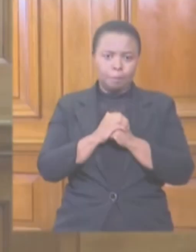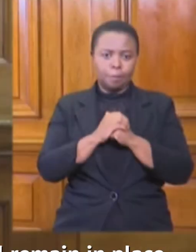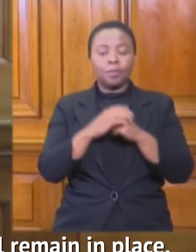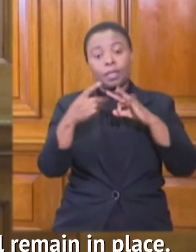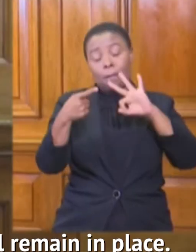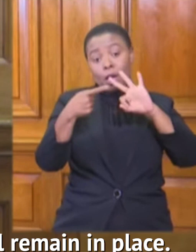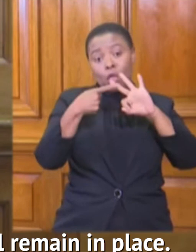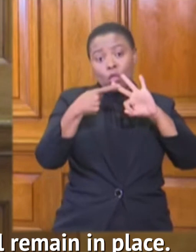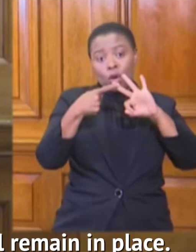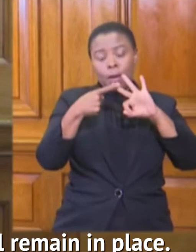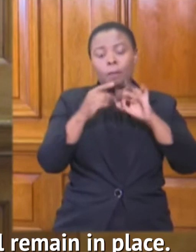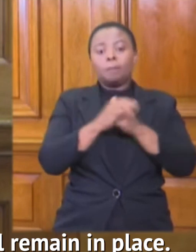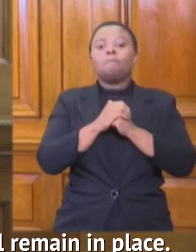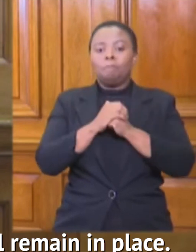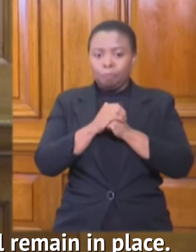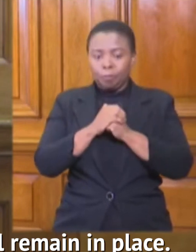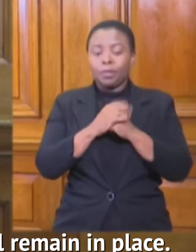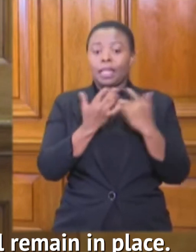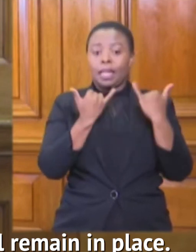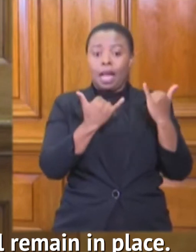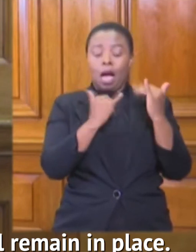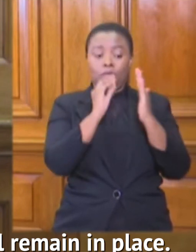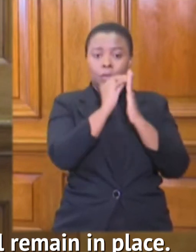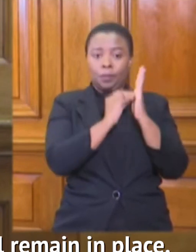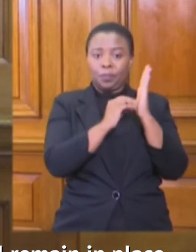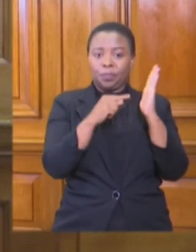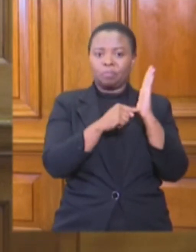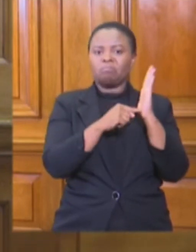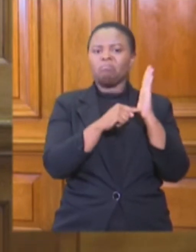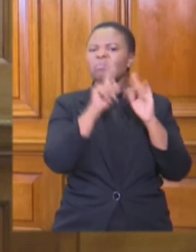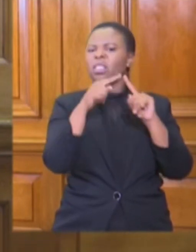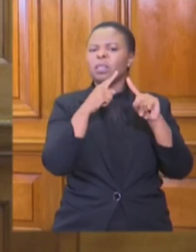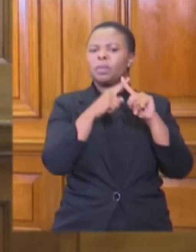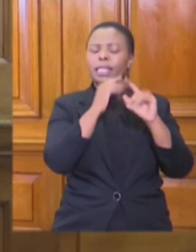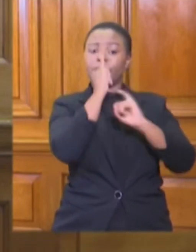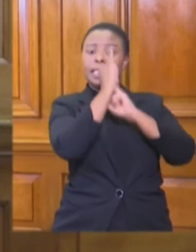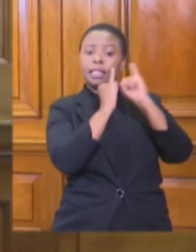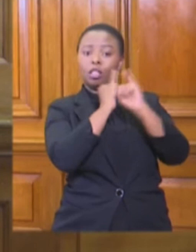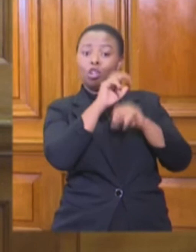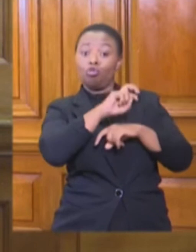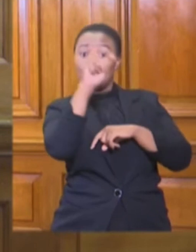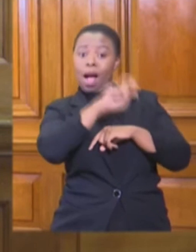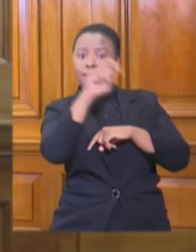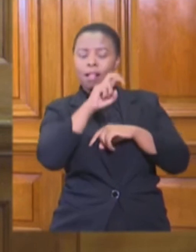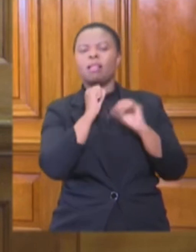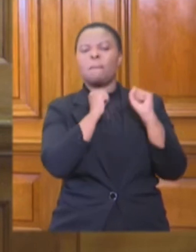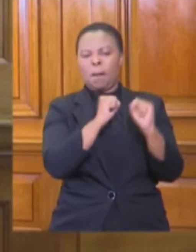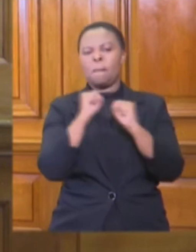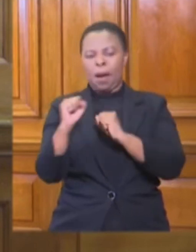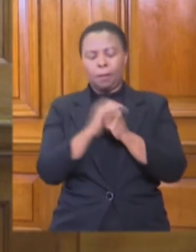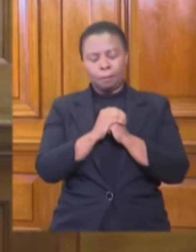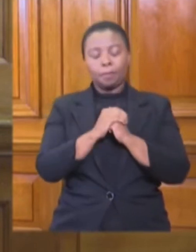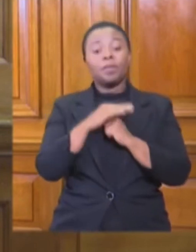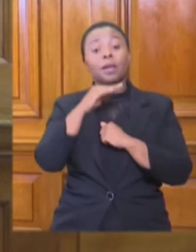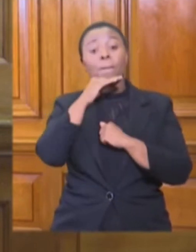The existing provisions with respect to international travel remain in place. This means that